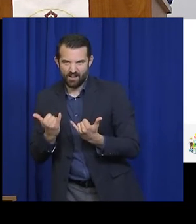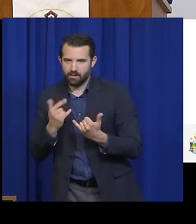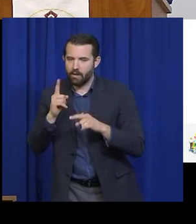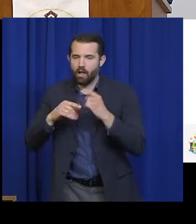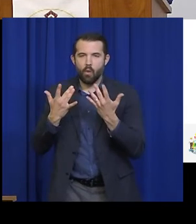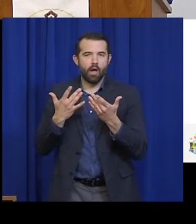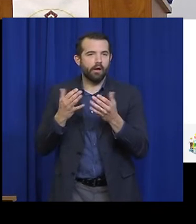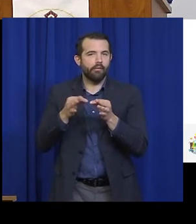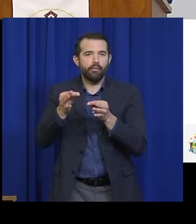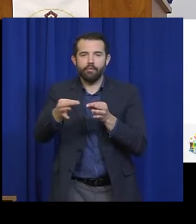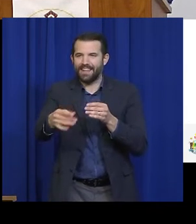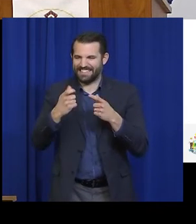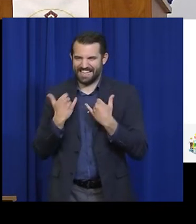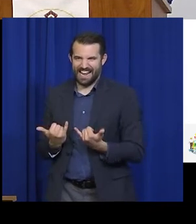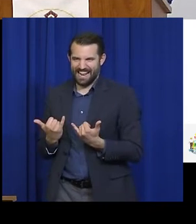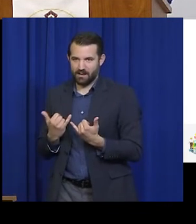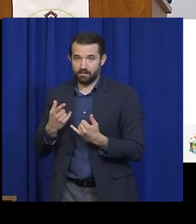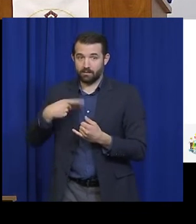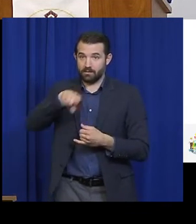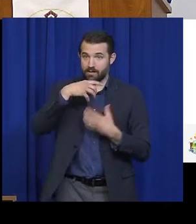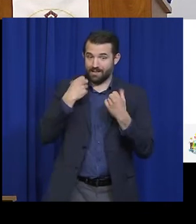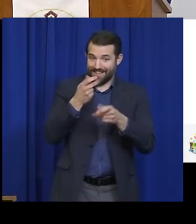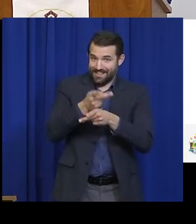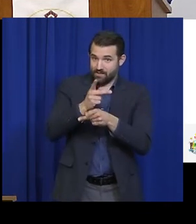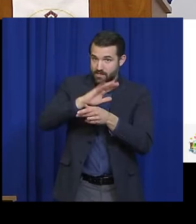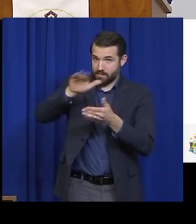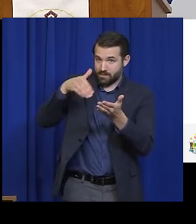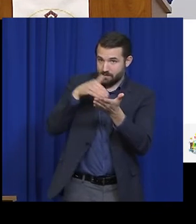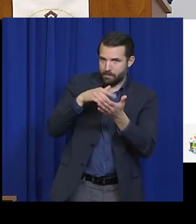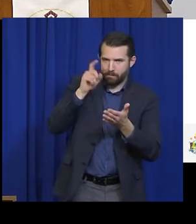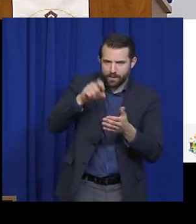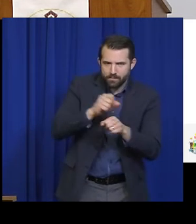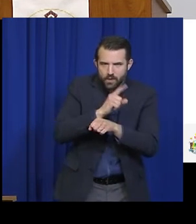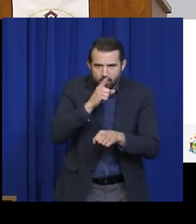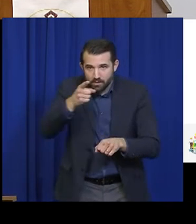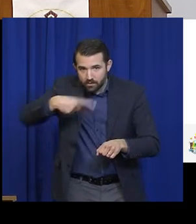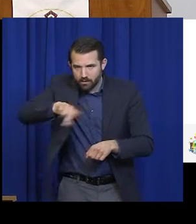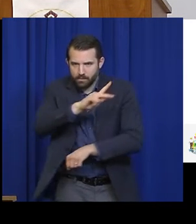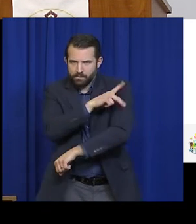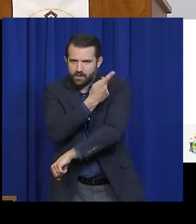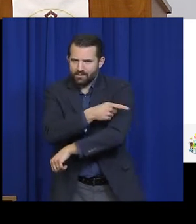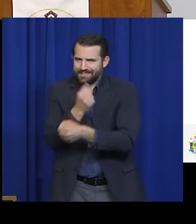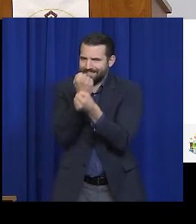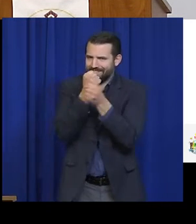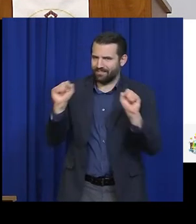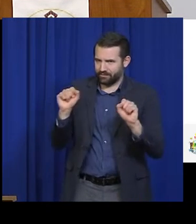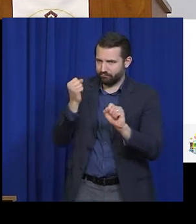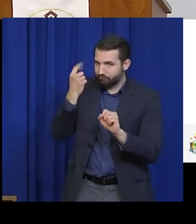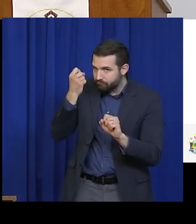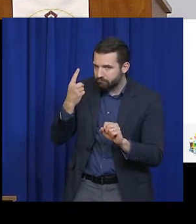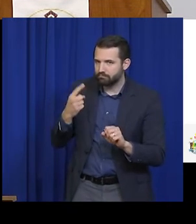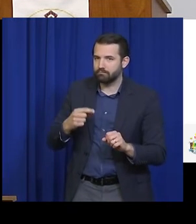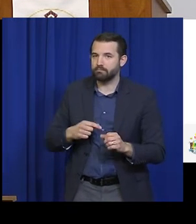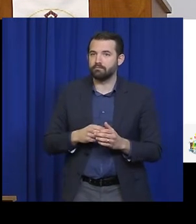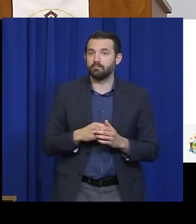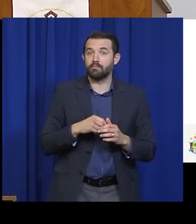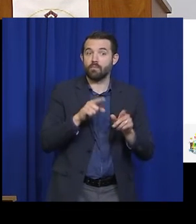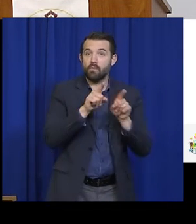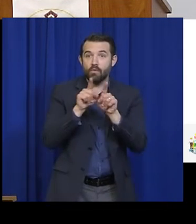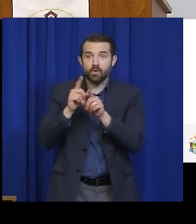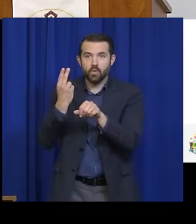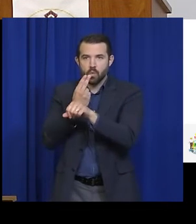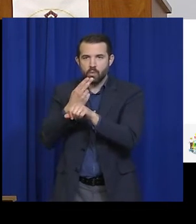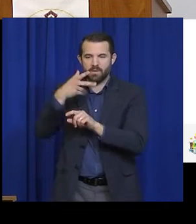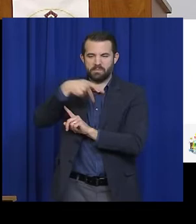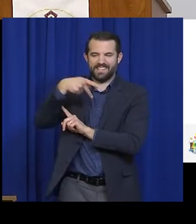patients and staff and communities, that they manage the use of essential resources like PPE and